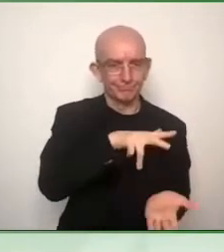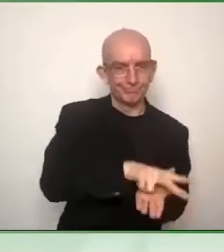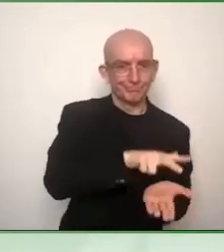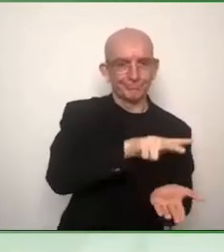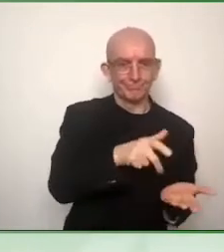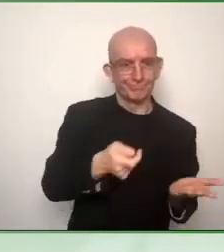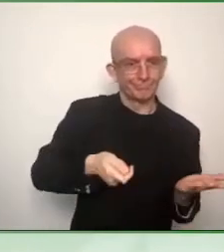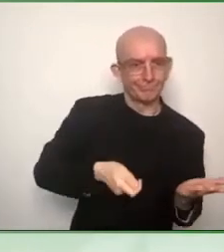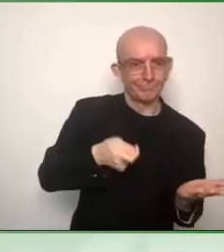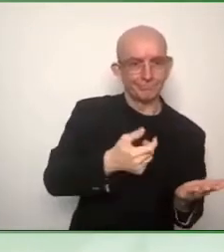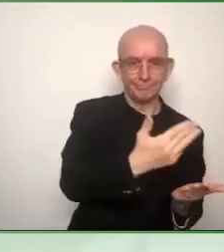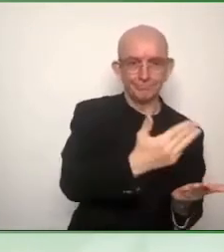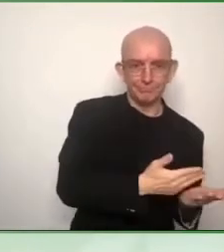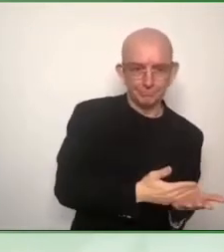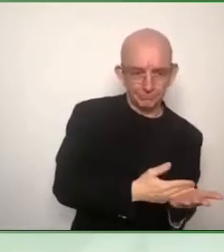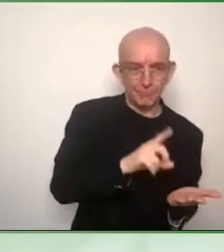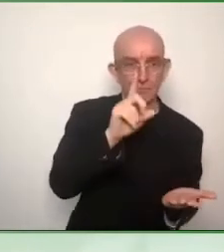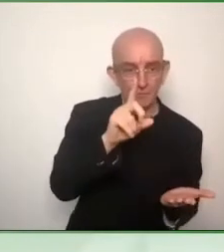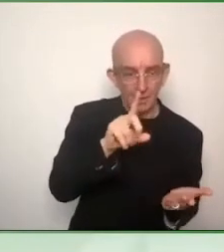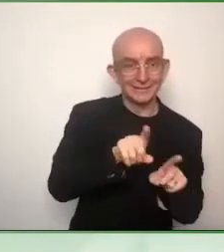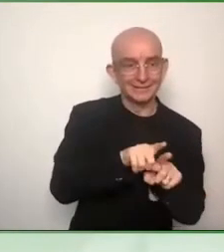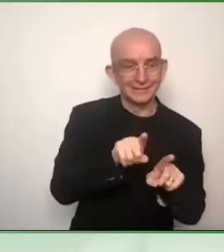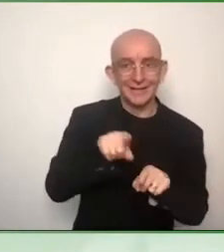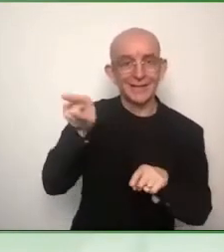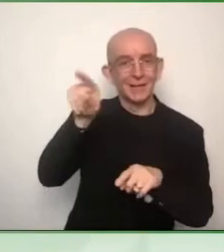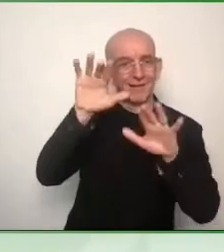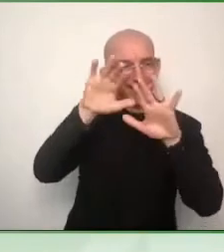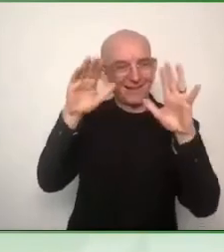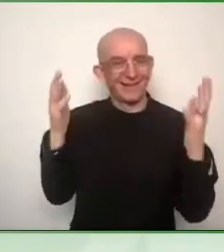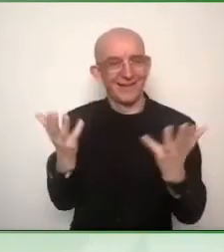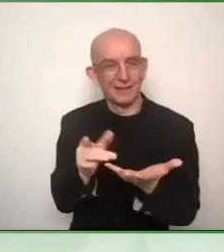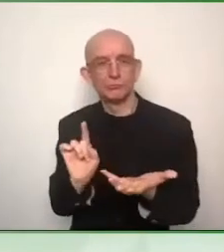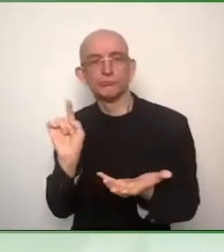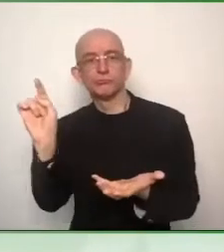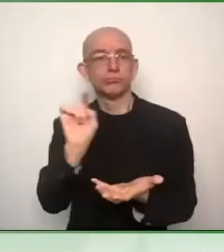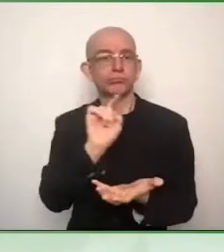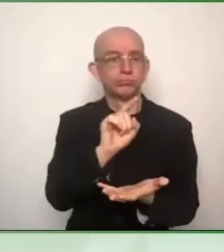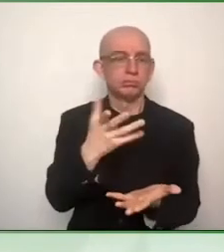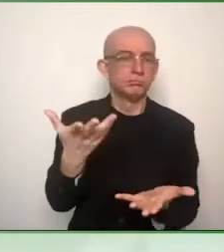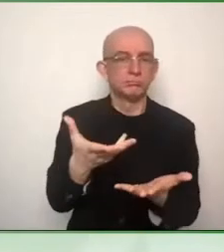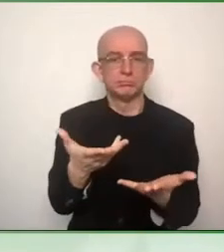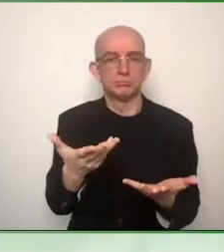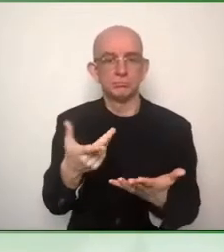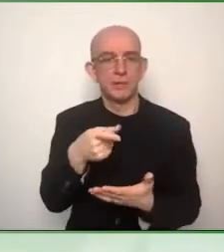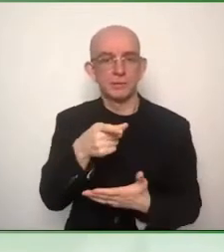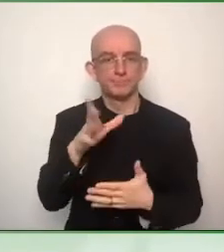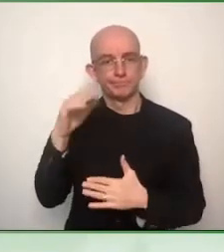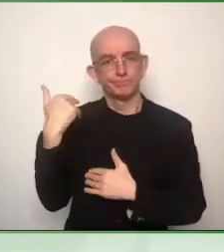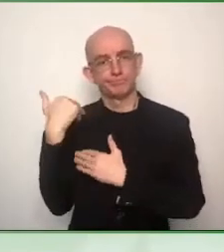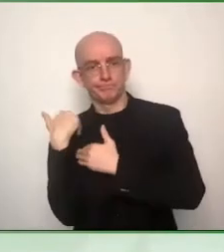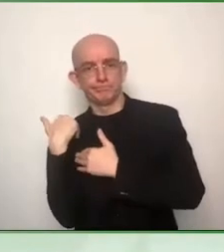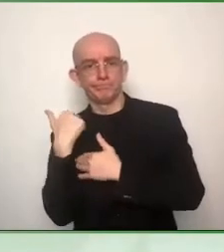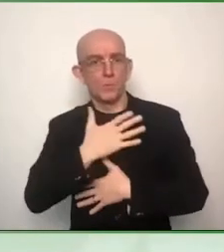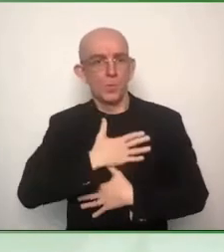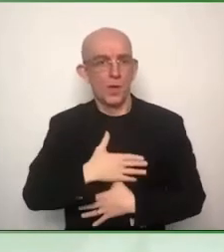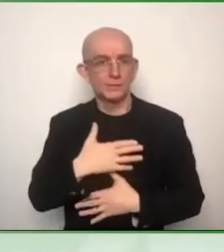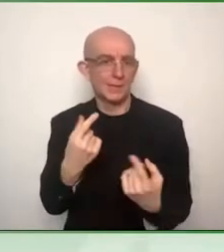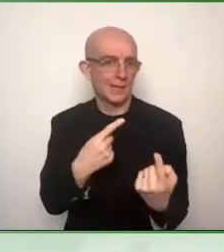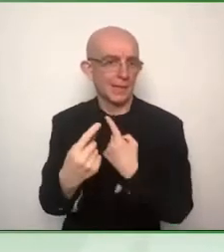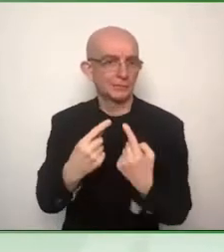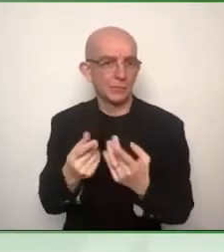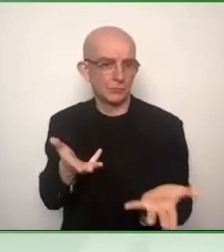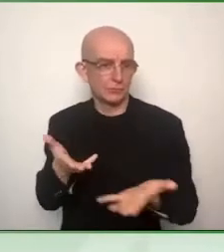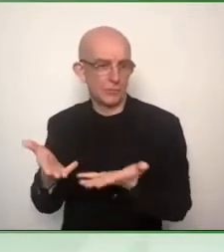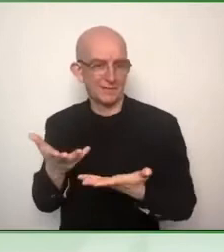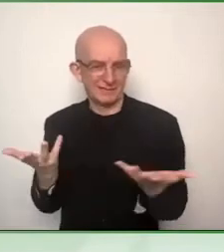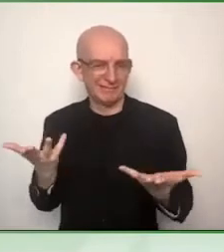Act, there you can use the requirements of, in Annex 1 of the